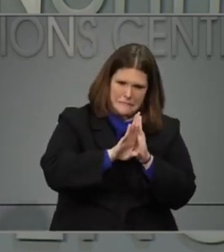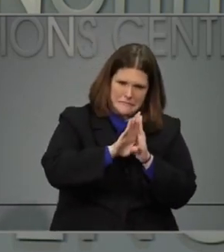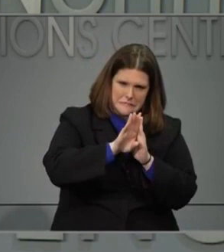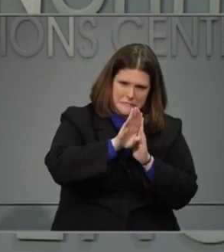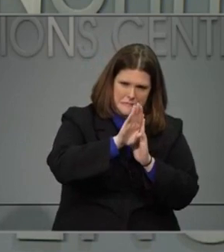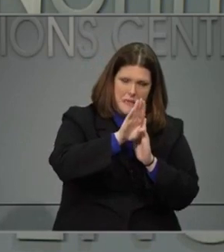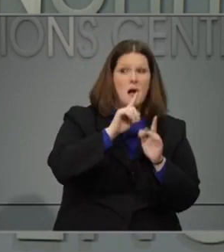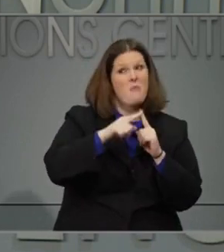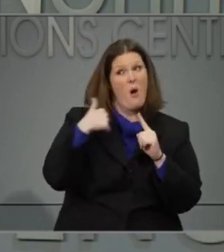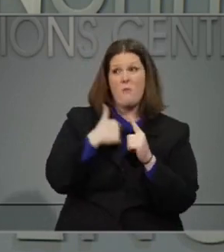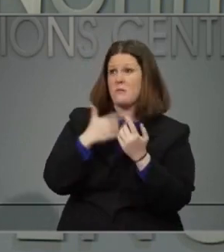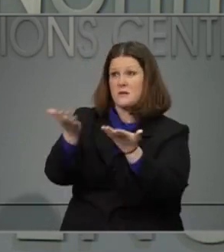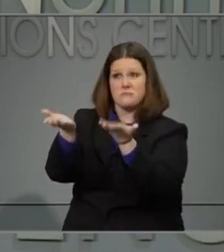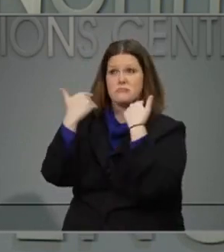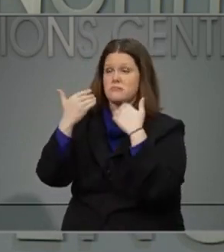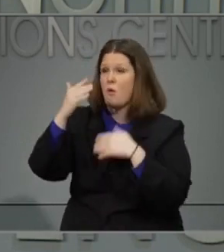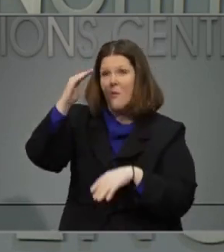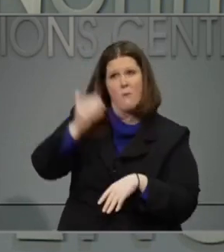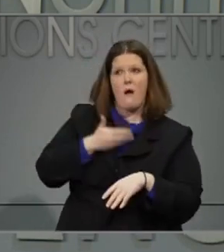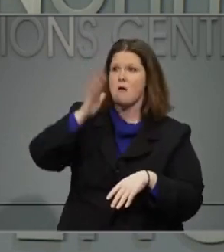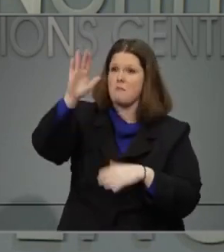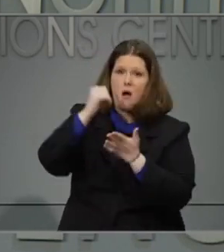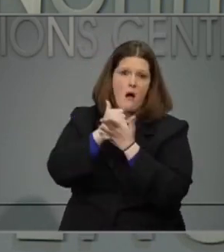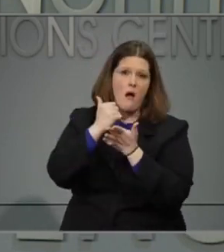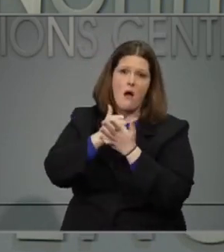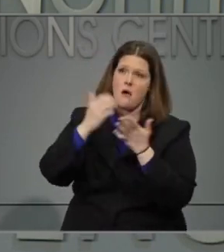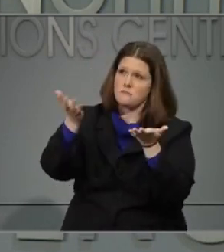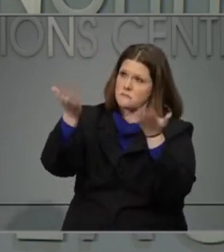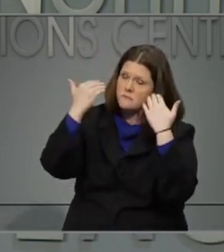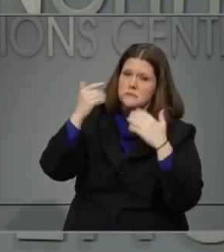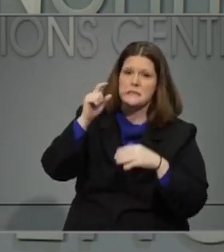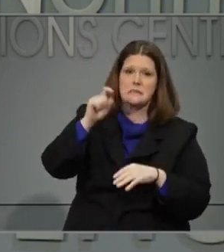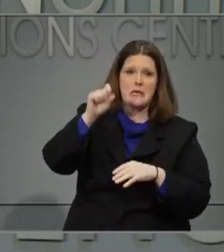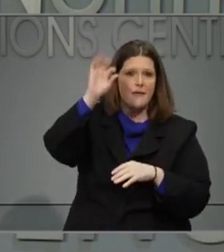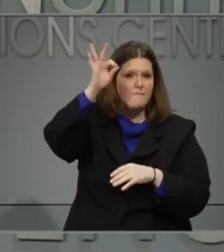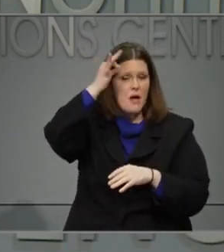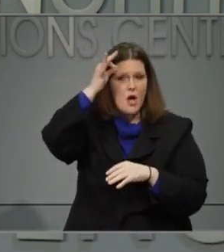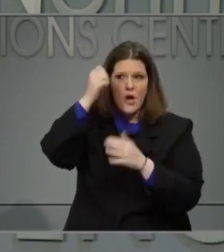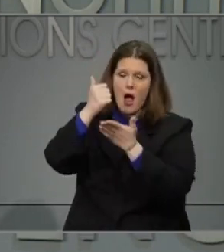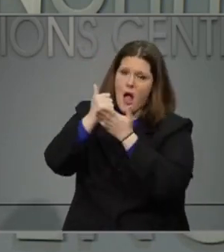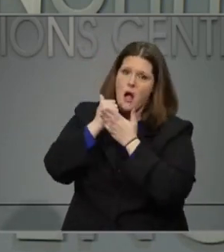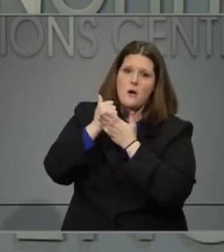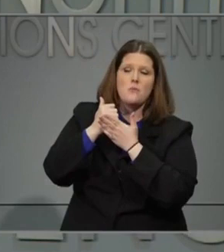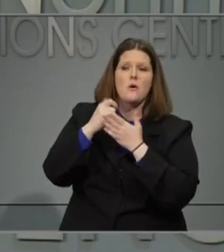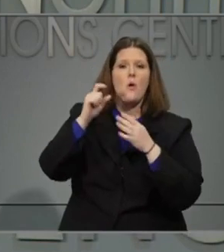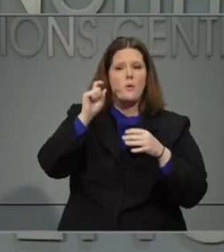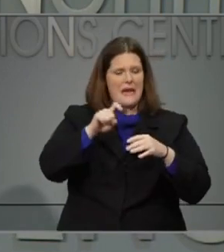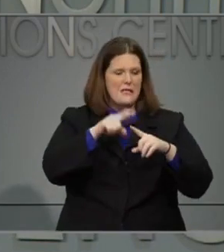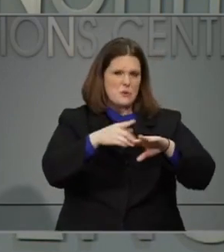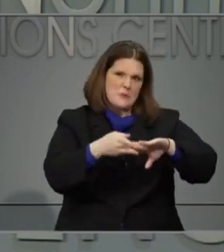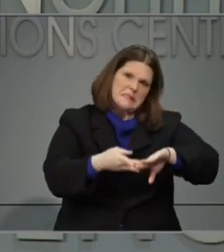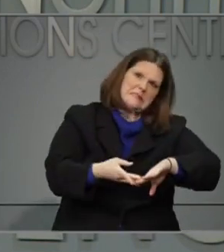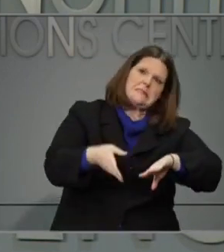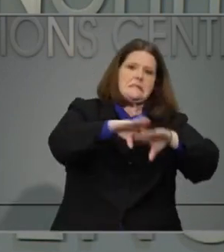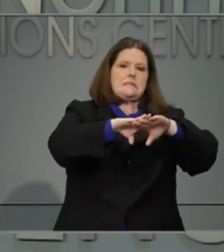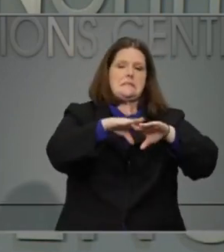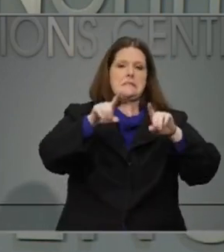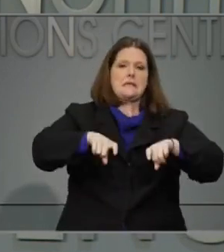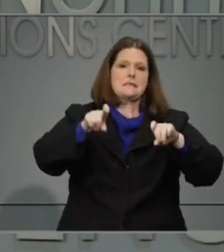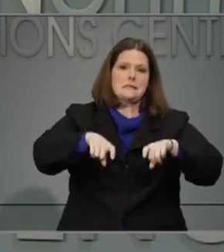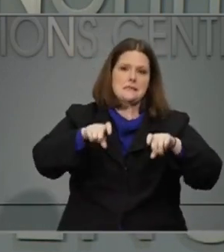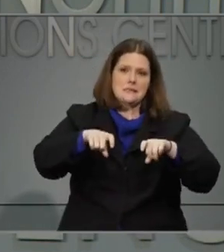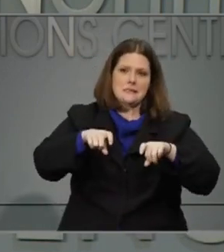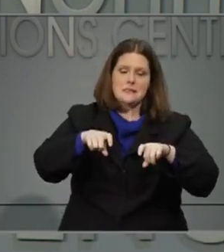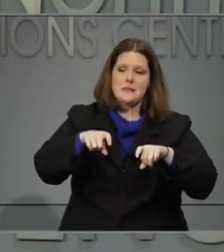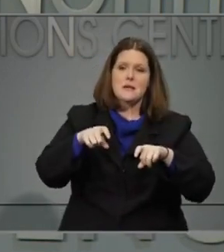we can possibly get. We want to get our testing up to the point where we